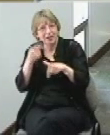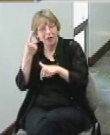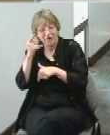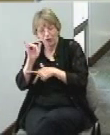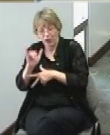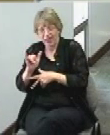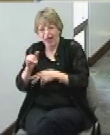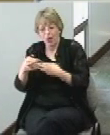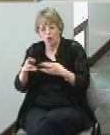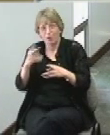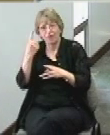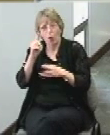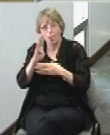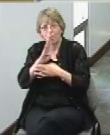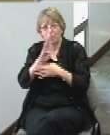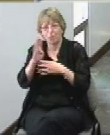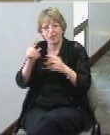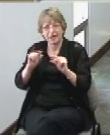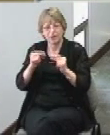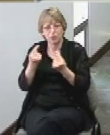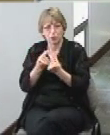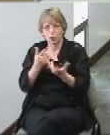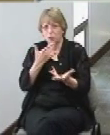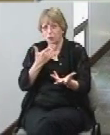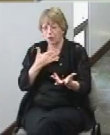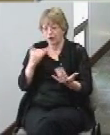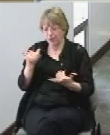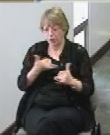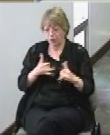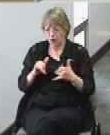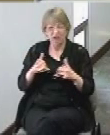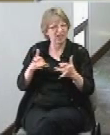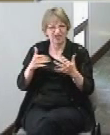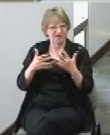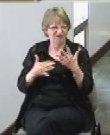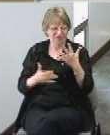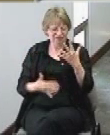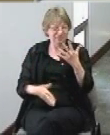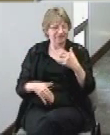both business groups birthday parties things like that